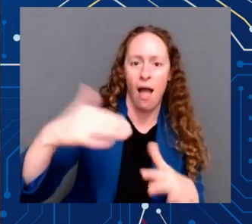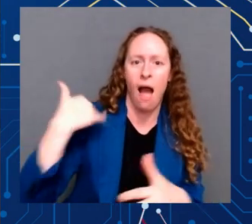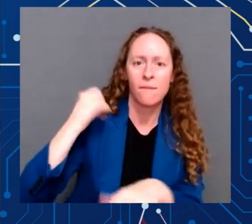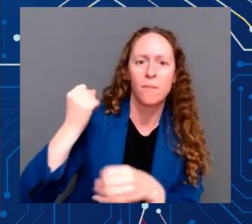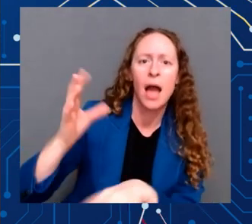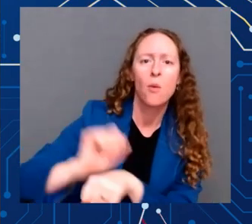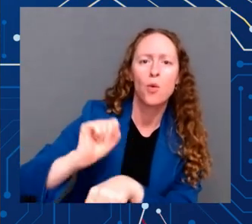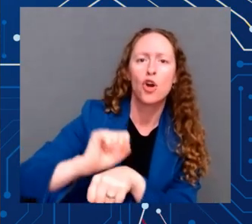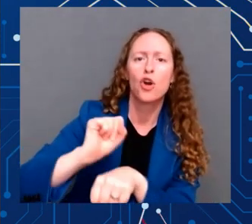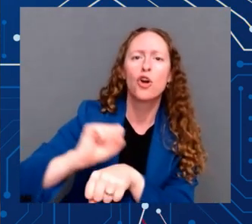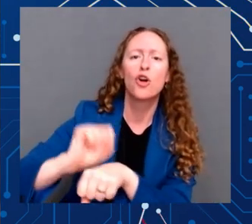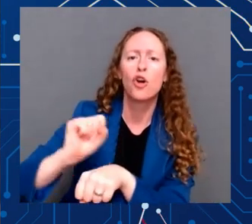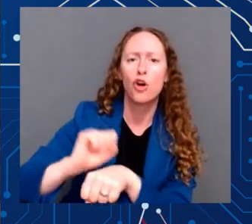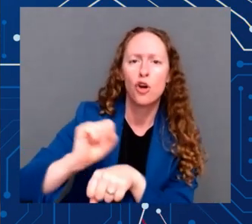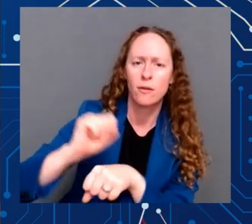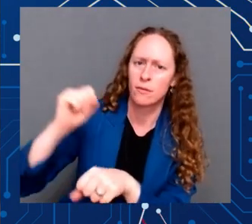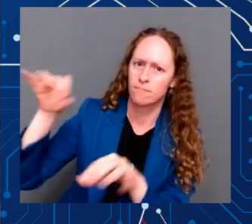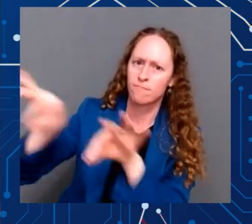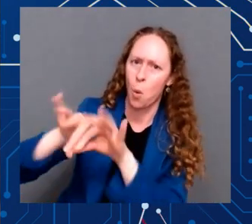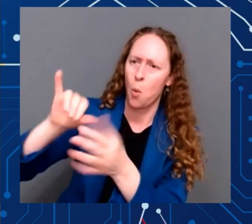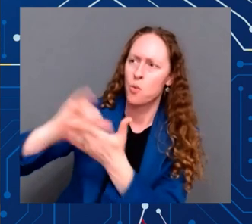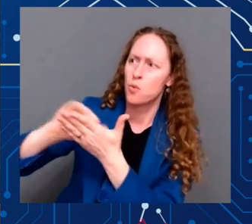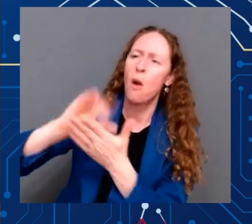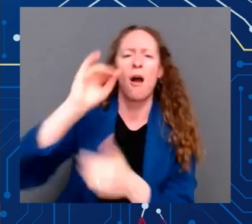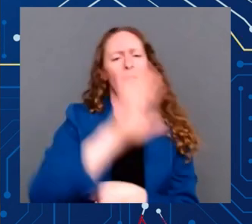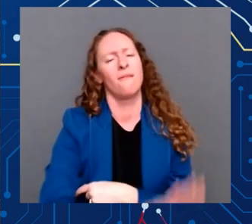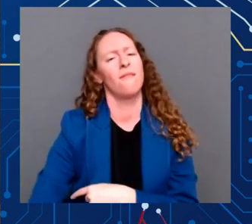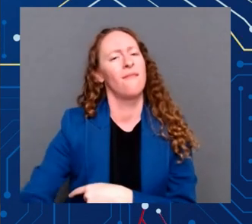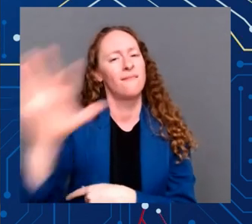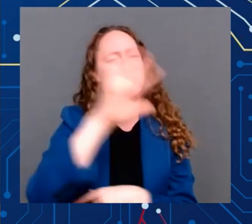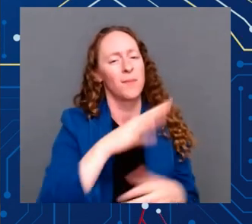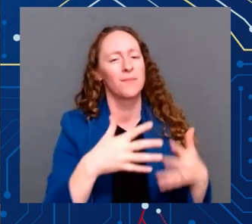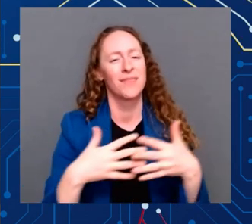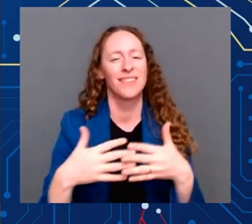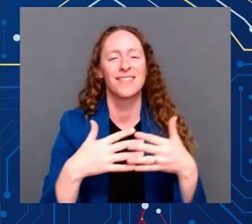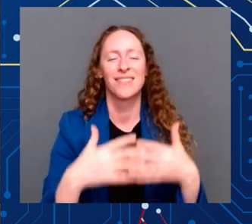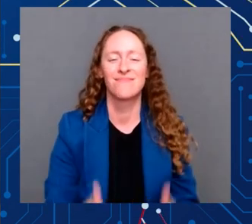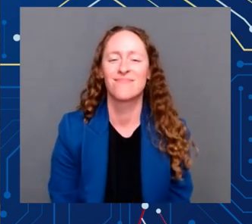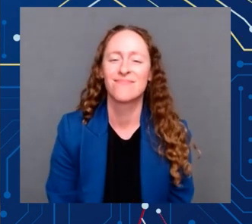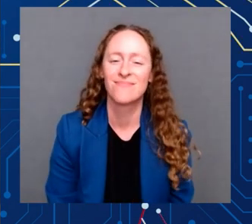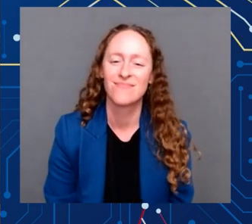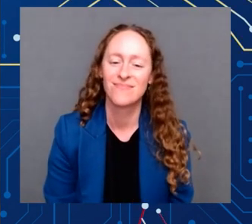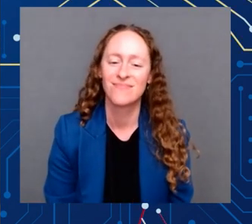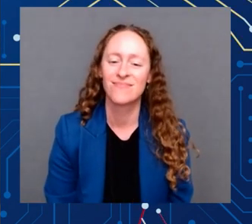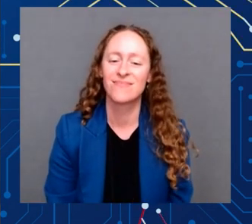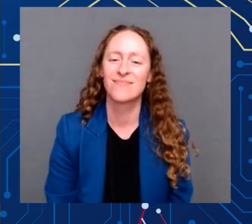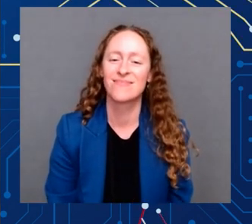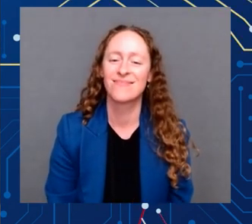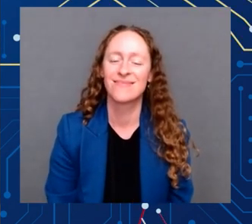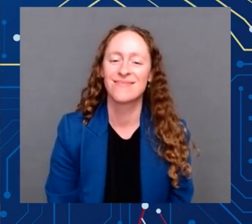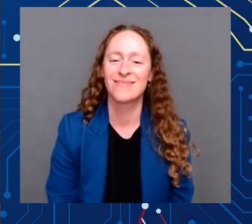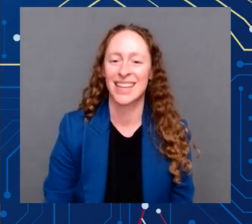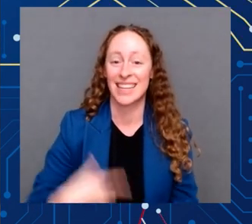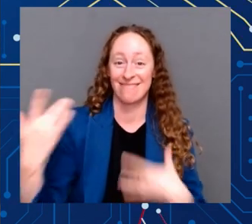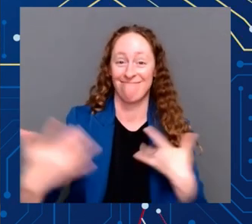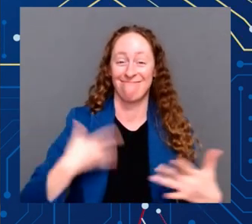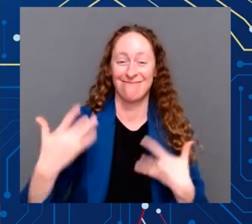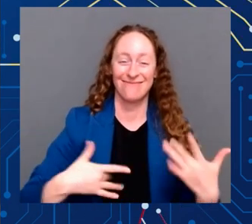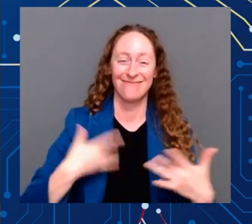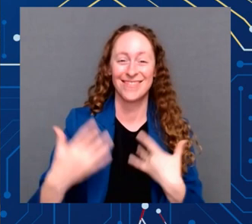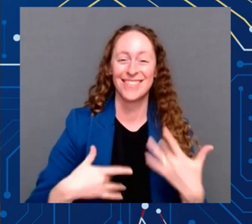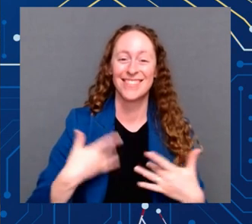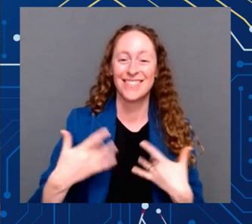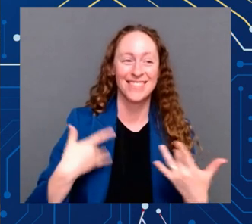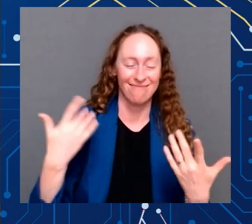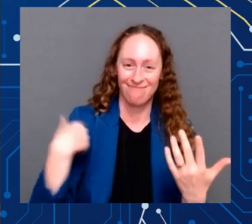It's been a remarkable time for the Senate these last six weeks. It started last year, of course, when we passed the first